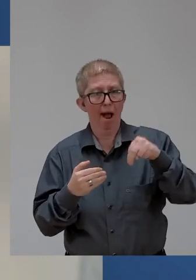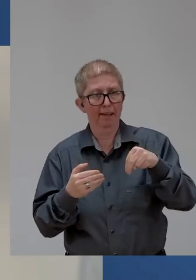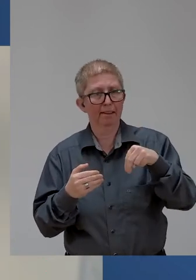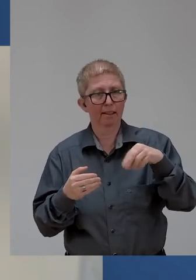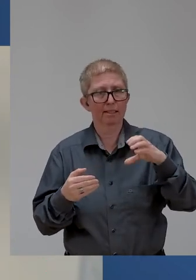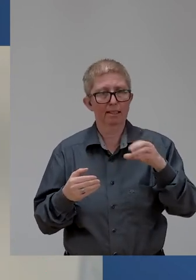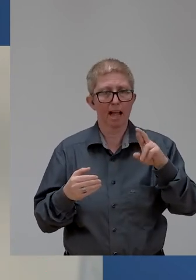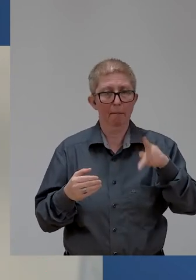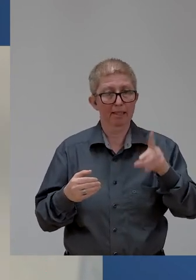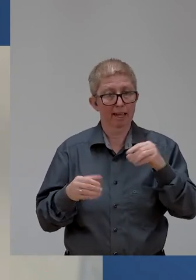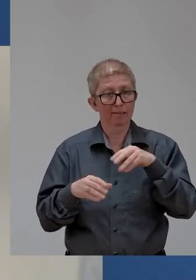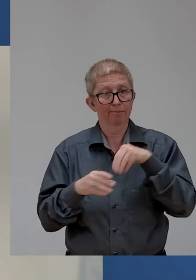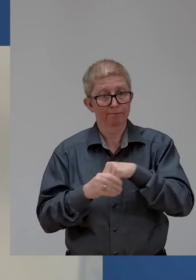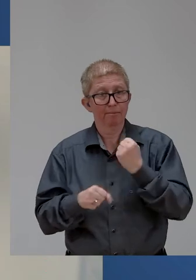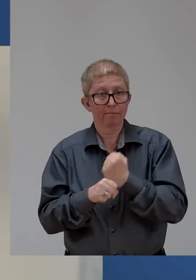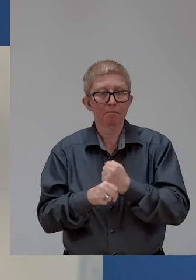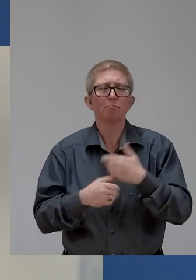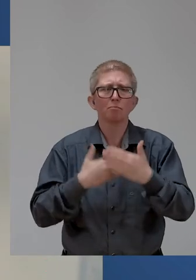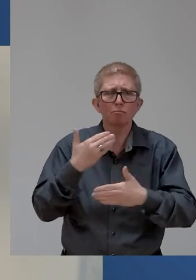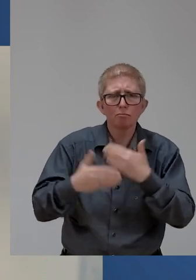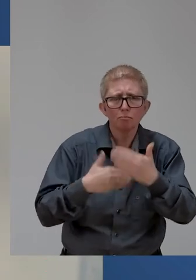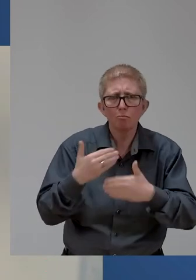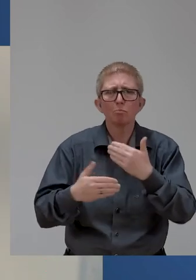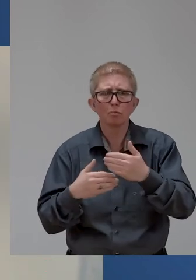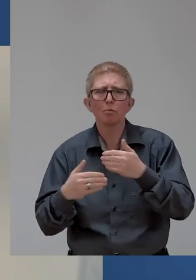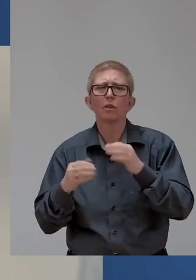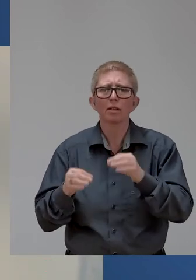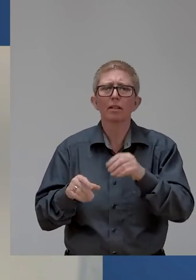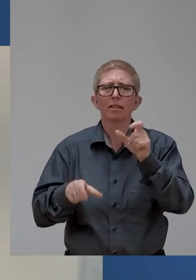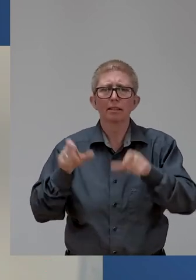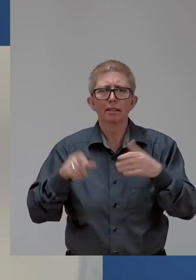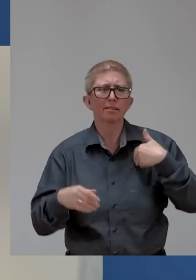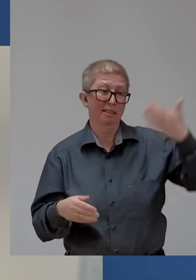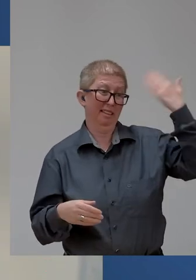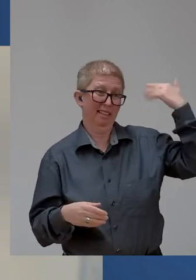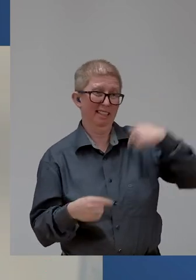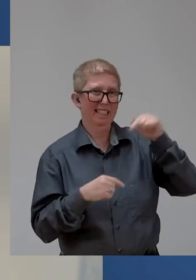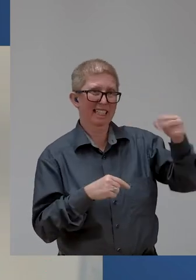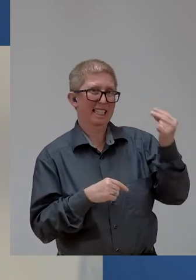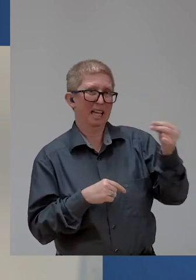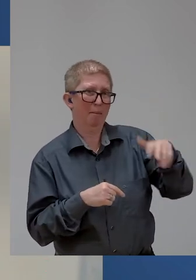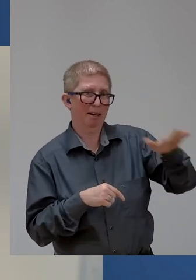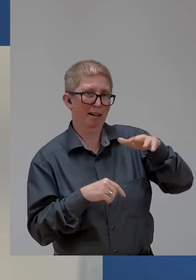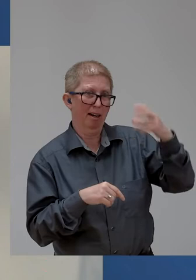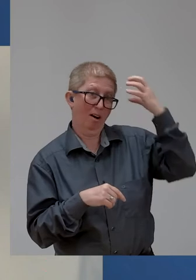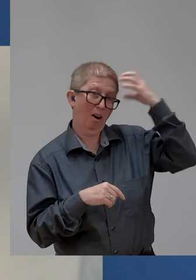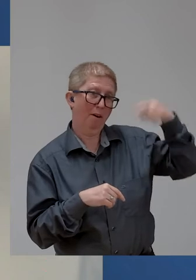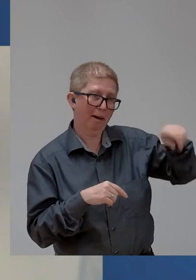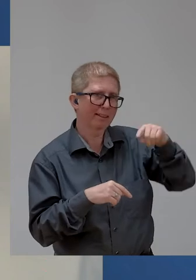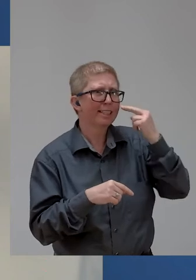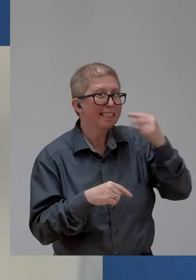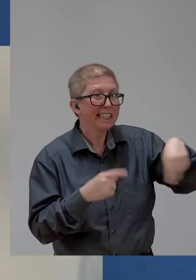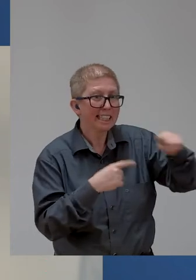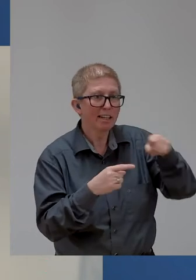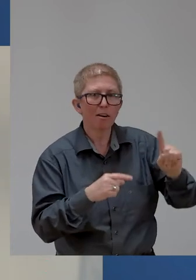Employment and education were the two main focuses for the Serbian government during this time, having just passed the first national level non-discrimination